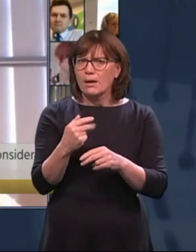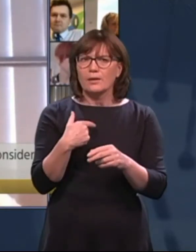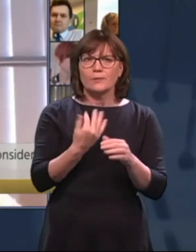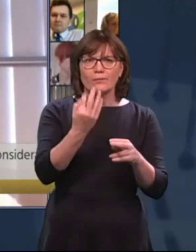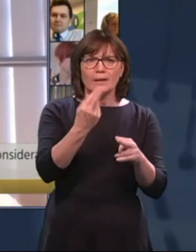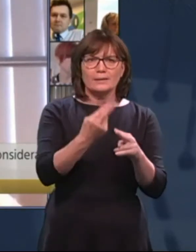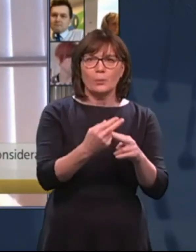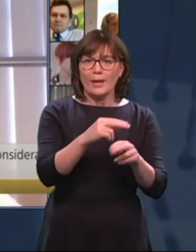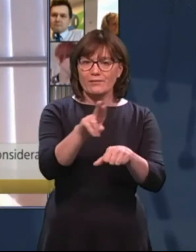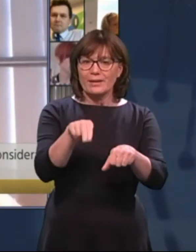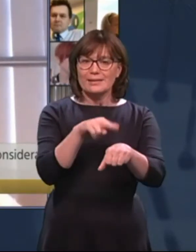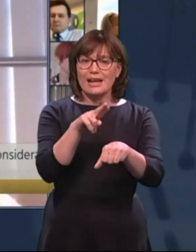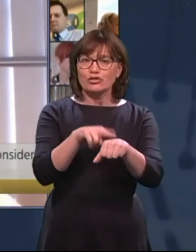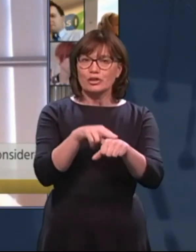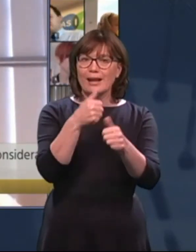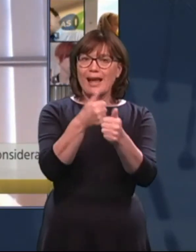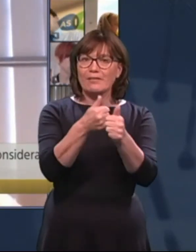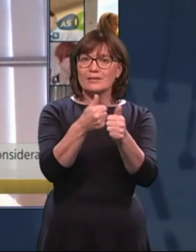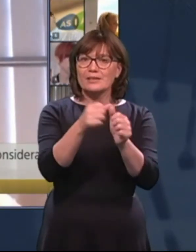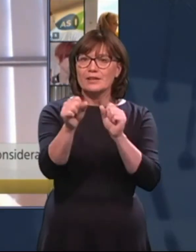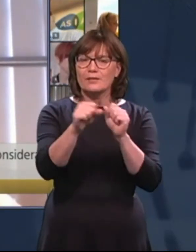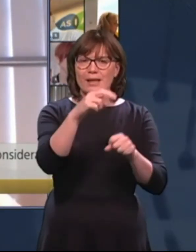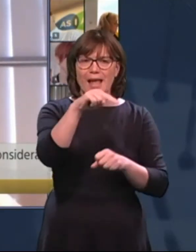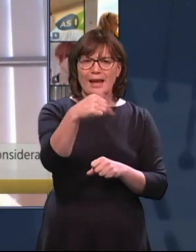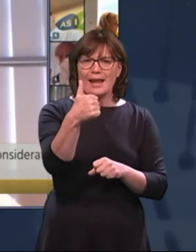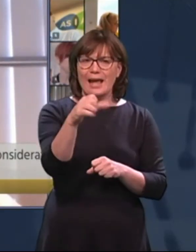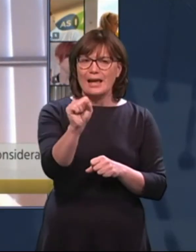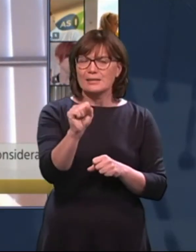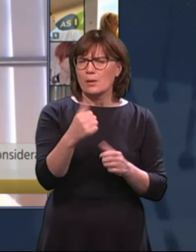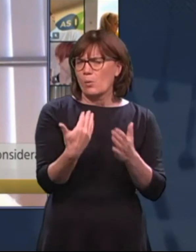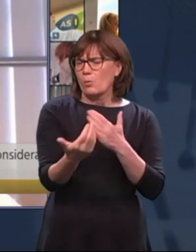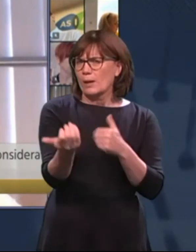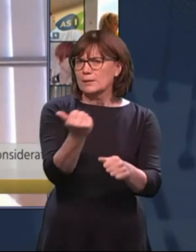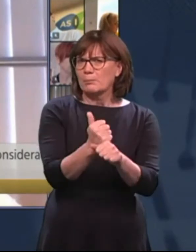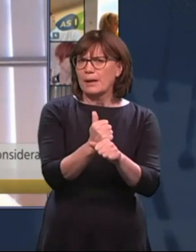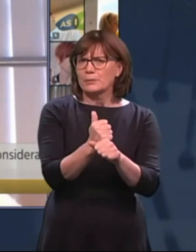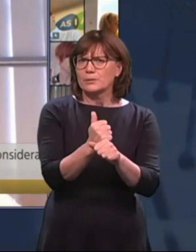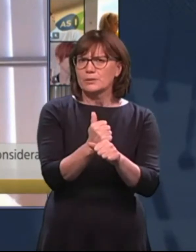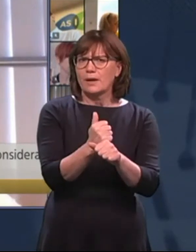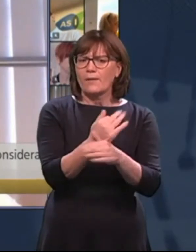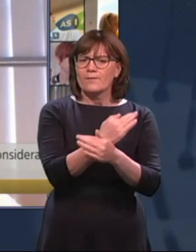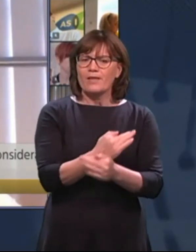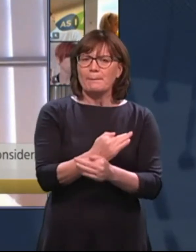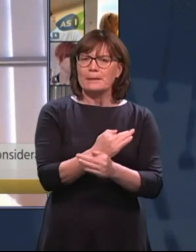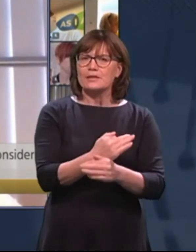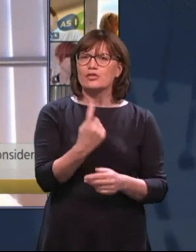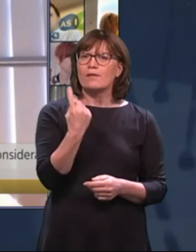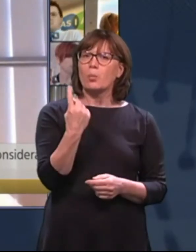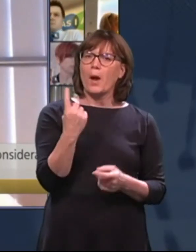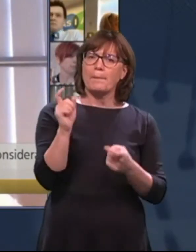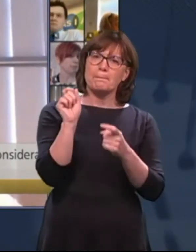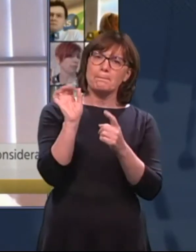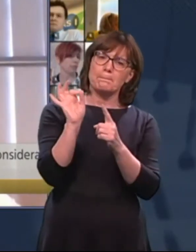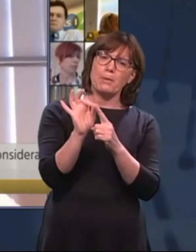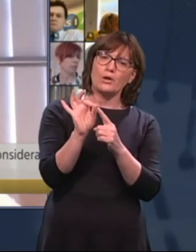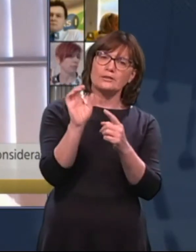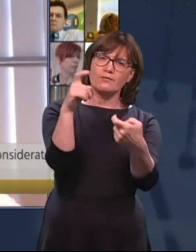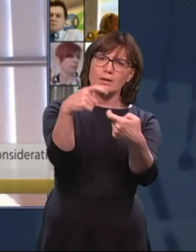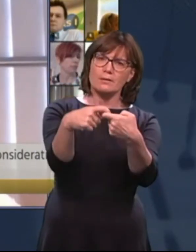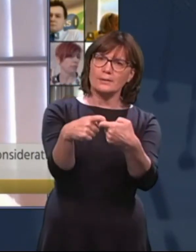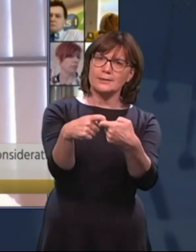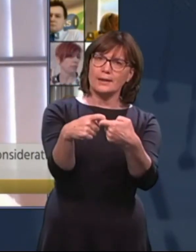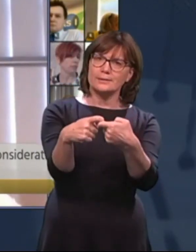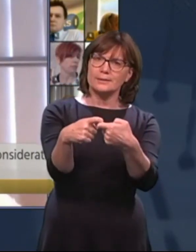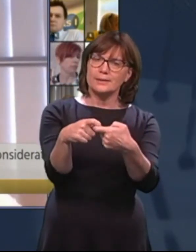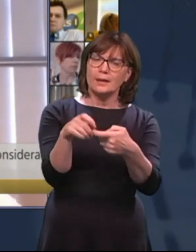Service, is it time, do you think, for a new service in which families are given kind of a single point of contact who can help them navigate